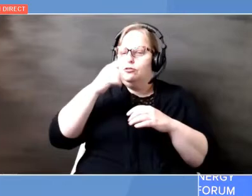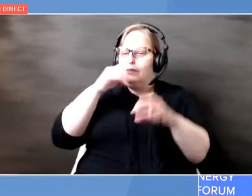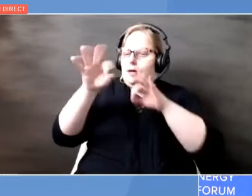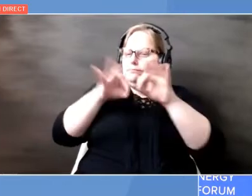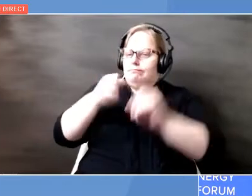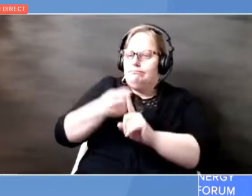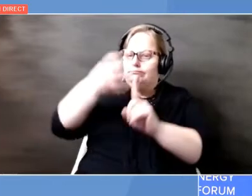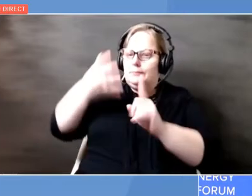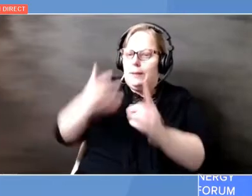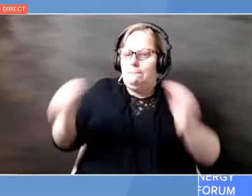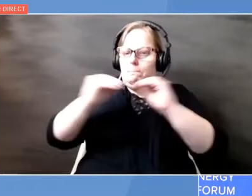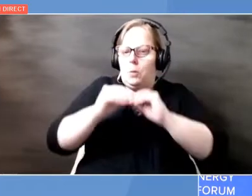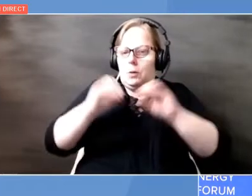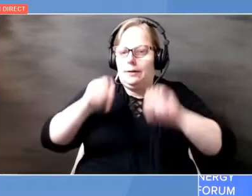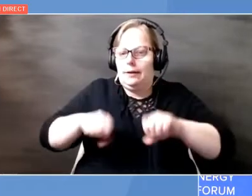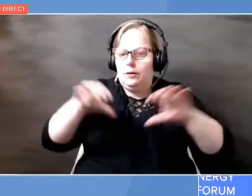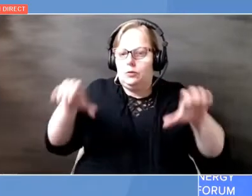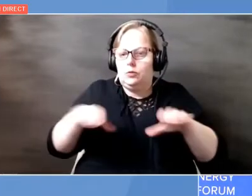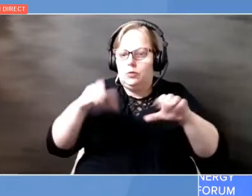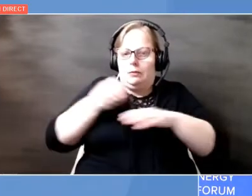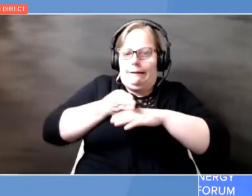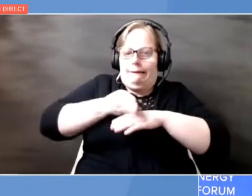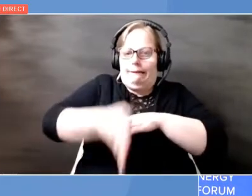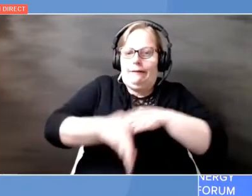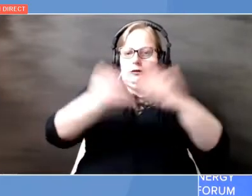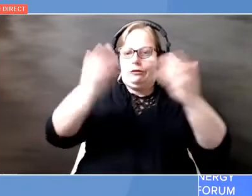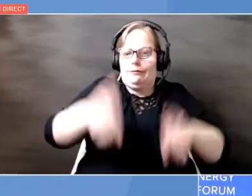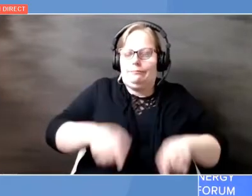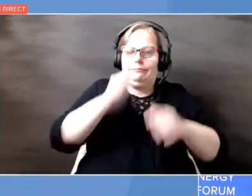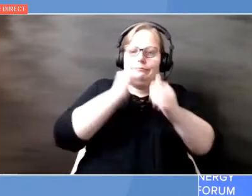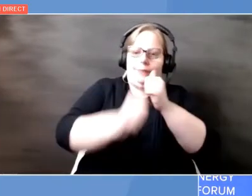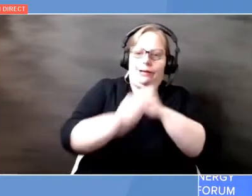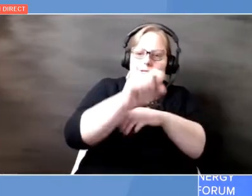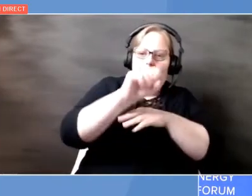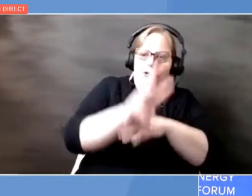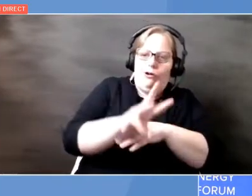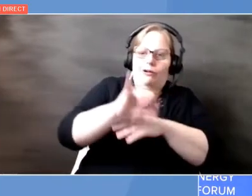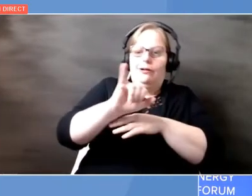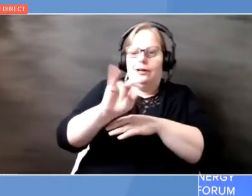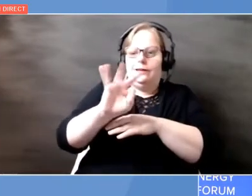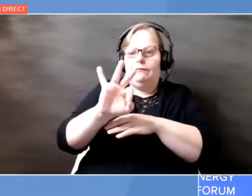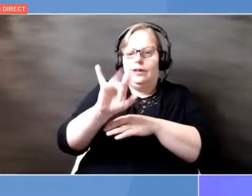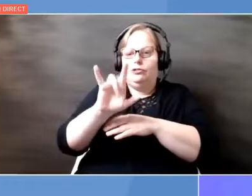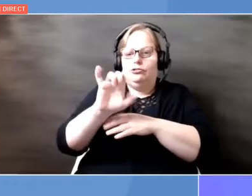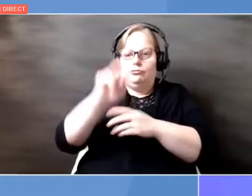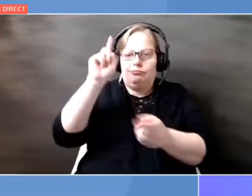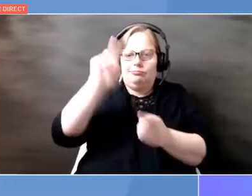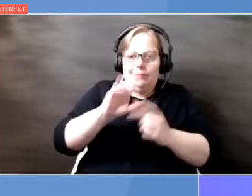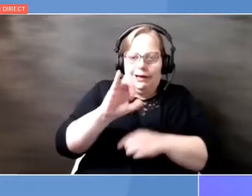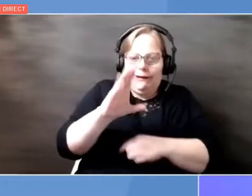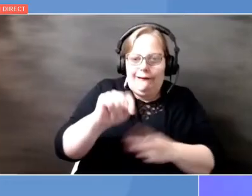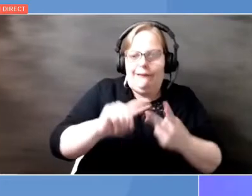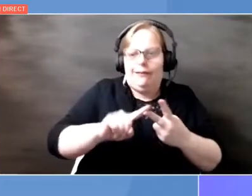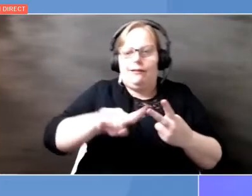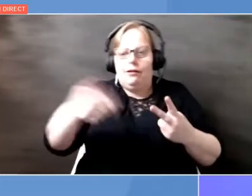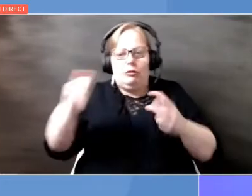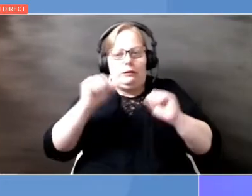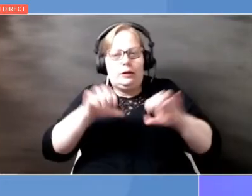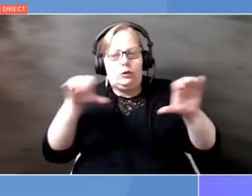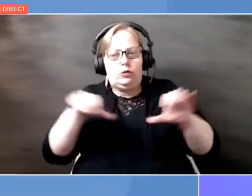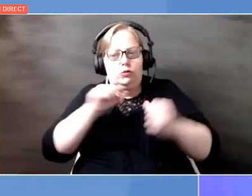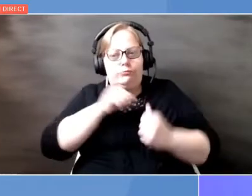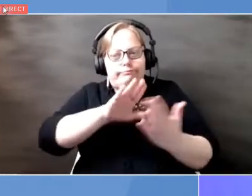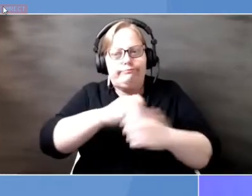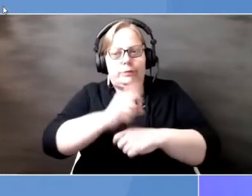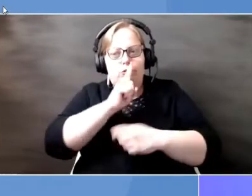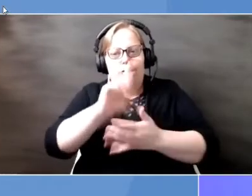we do after the Inflation Reduction Act and amid an energy crisis? What more can we do to make sure that we make sure this moment turns